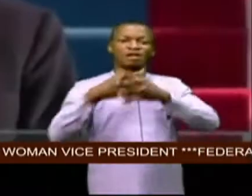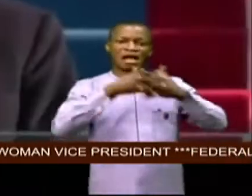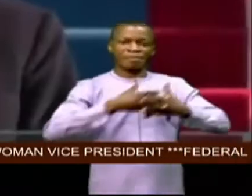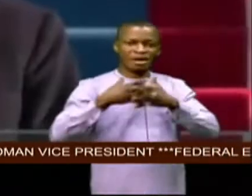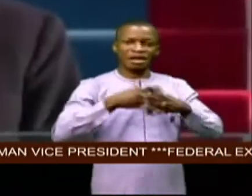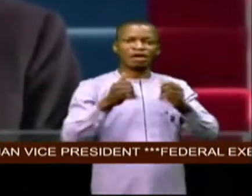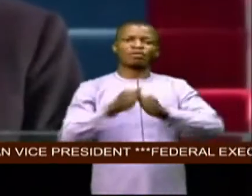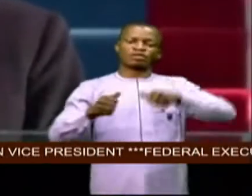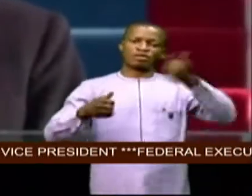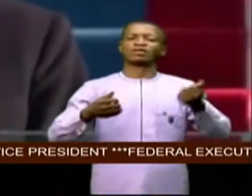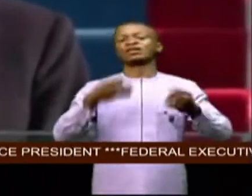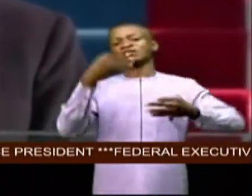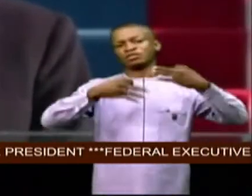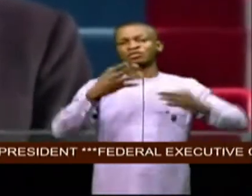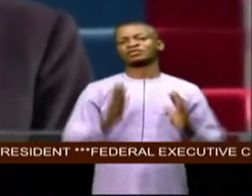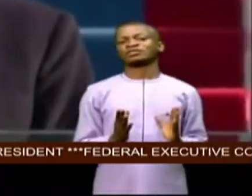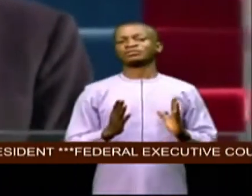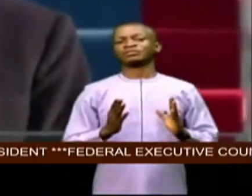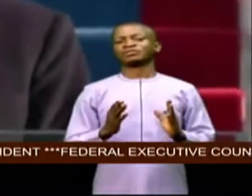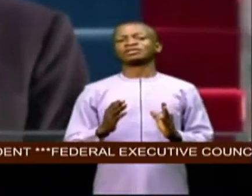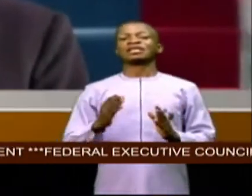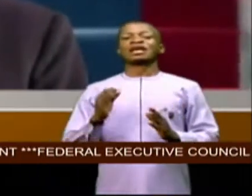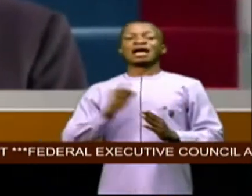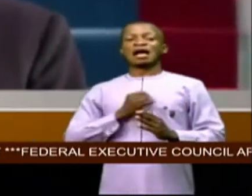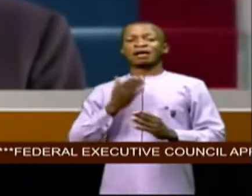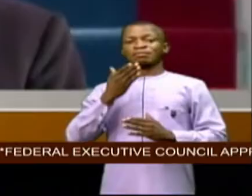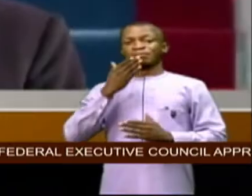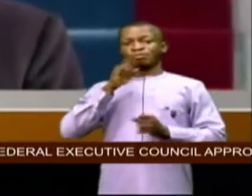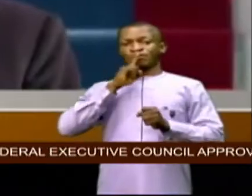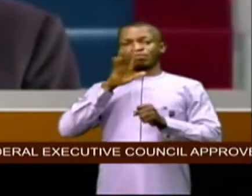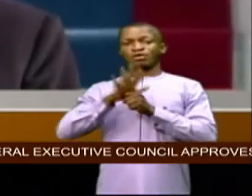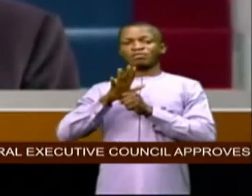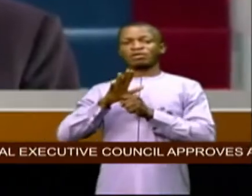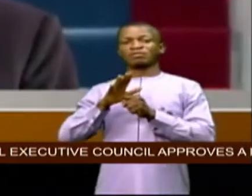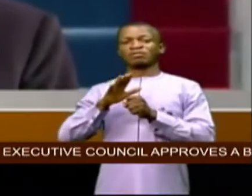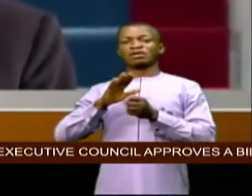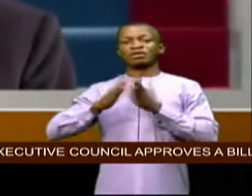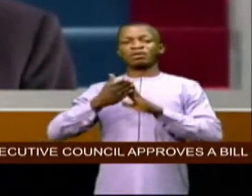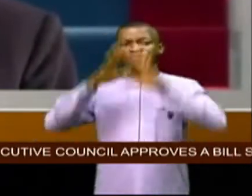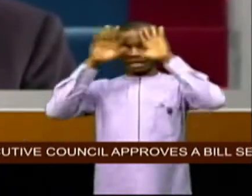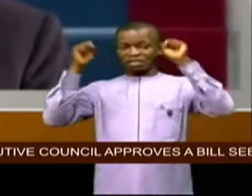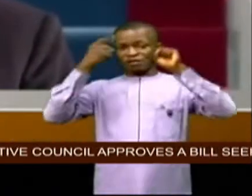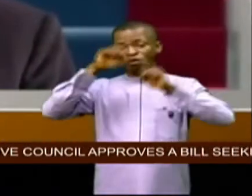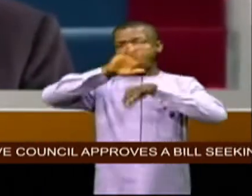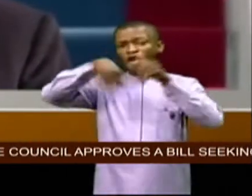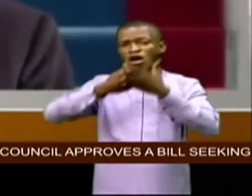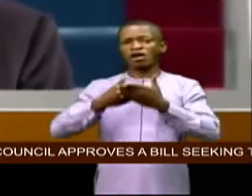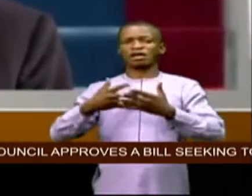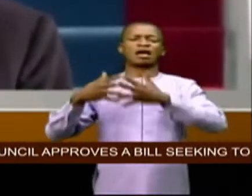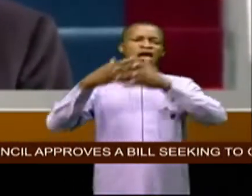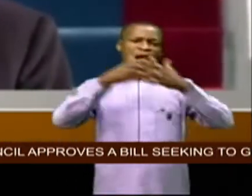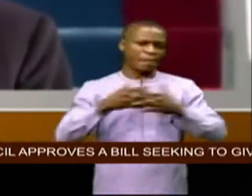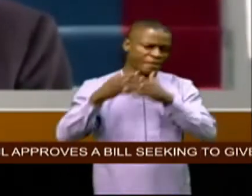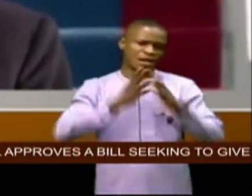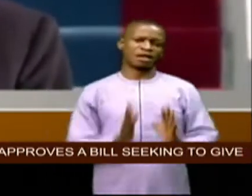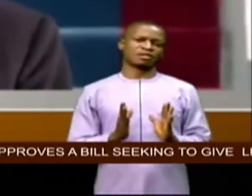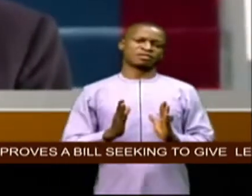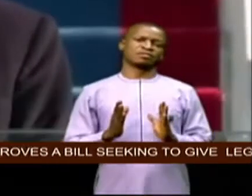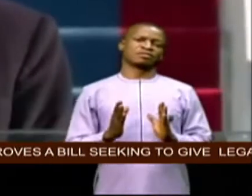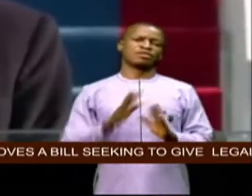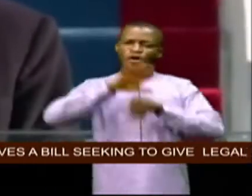and i pledge this to you i will be a president for all americans all americans